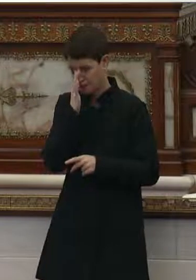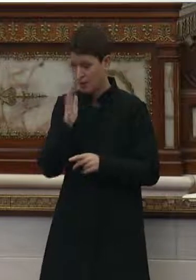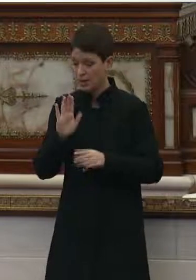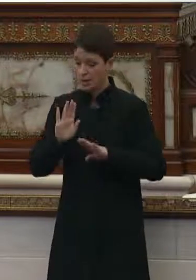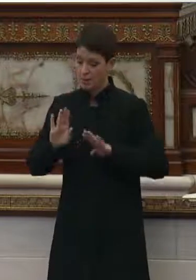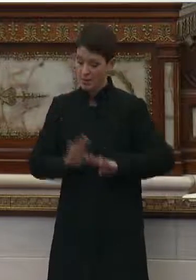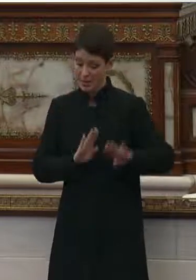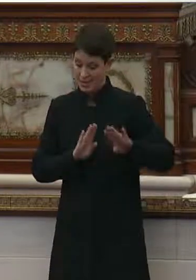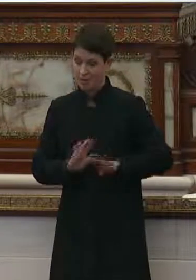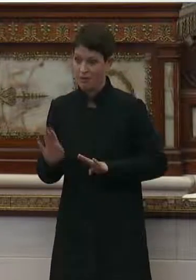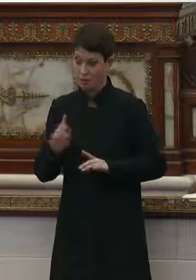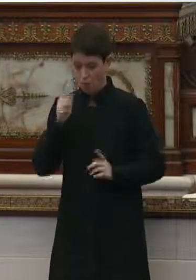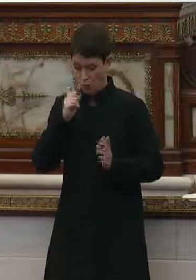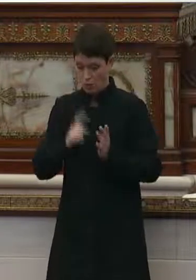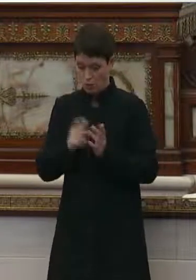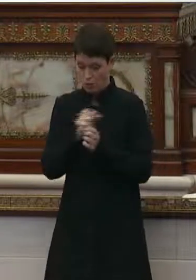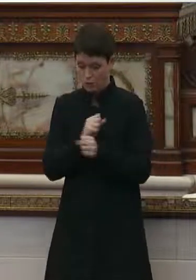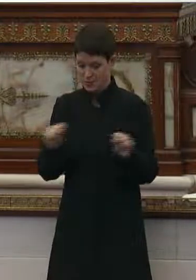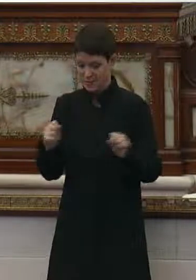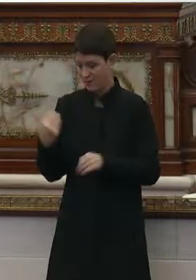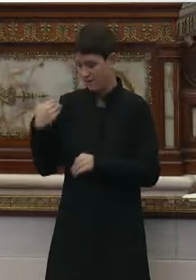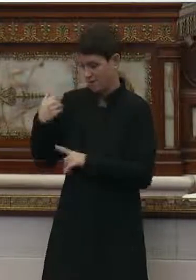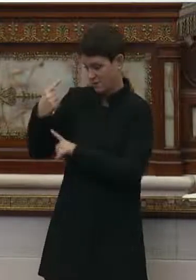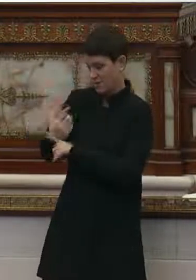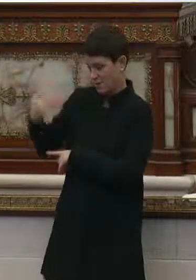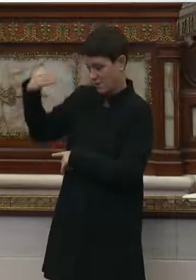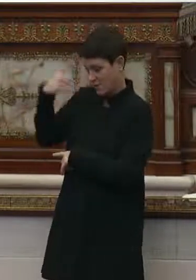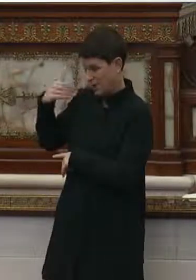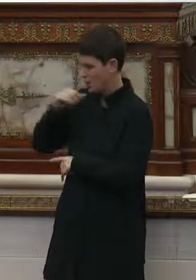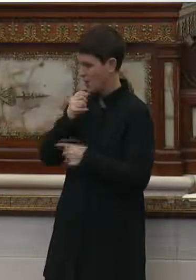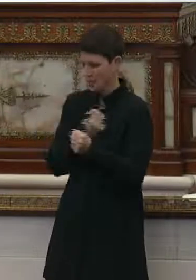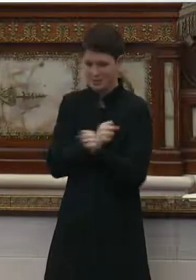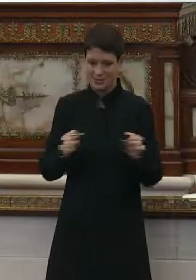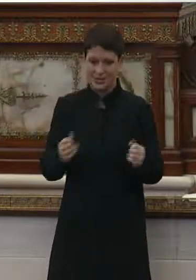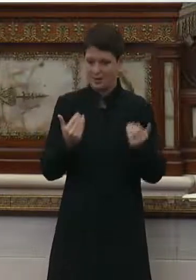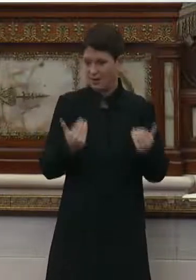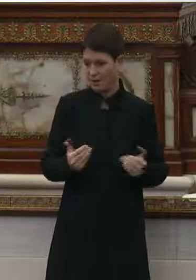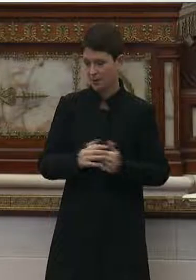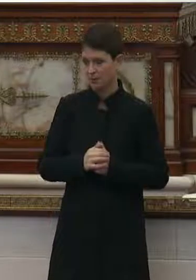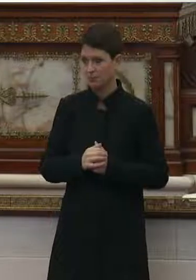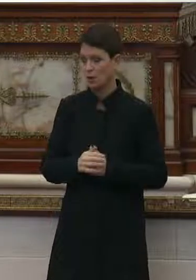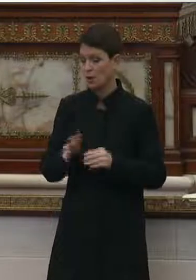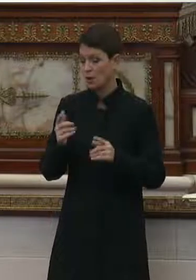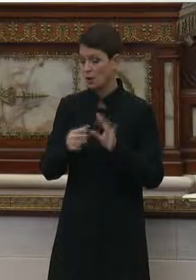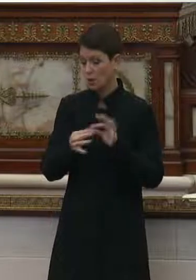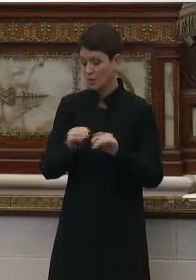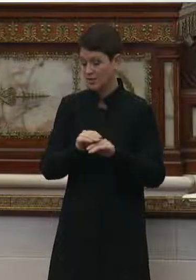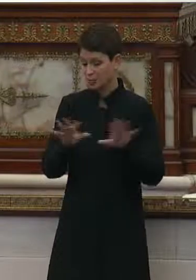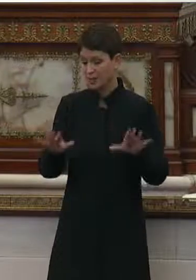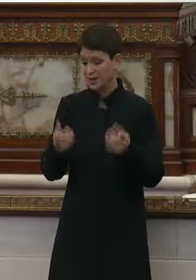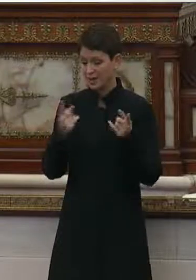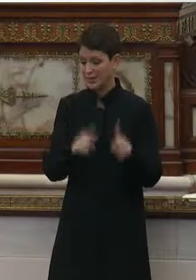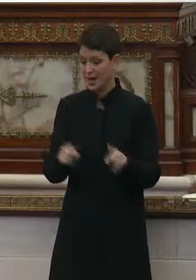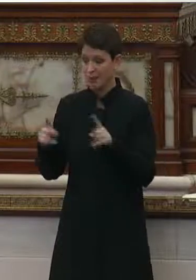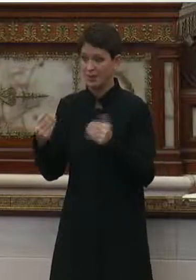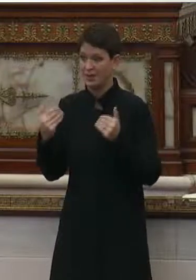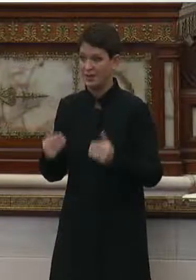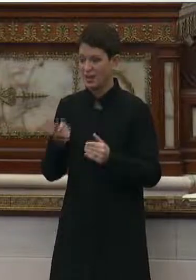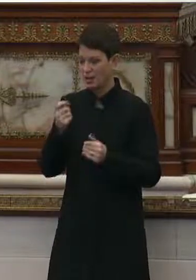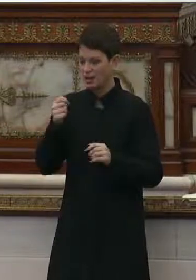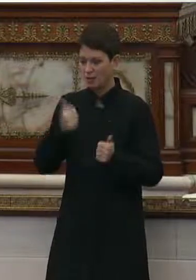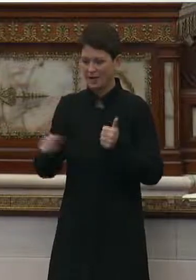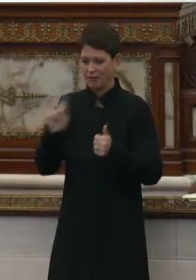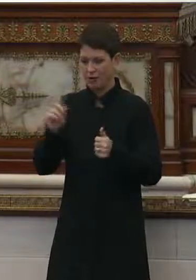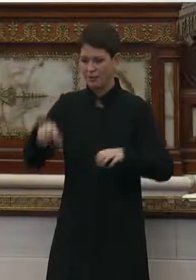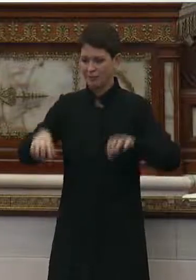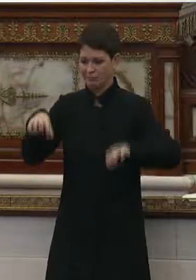and situations that were safe a couple of months ago are no longer safe. As for where it's spreading, this virus is spreading right now a little bit everywhere.